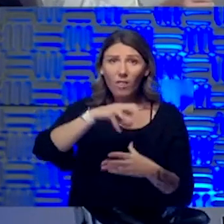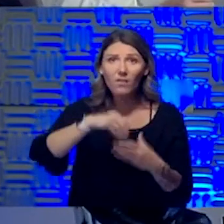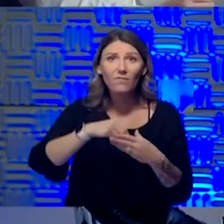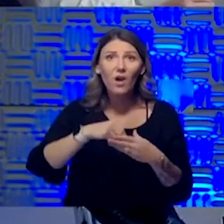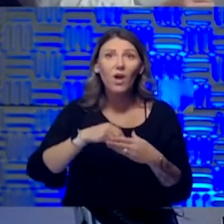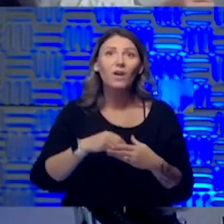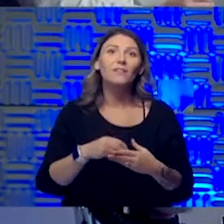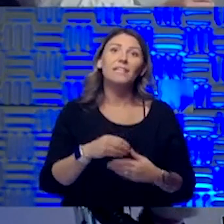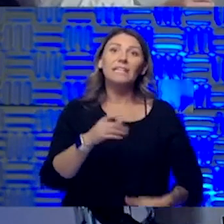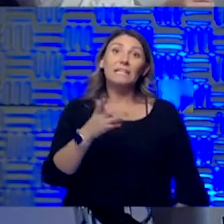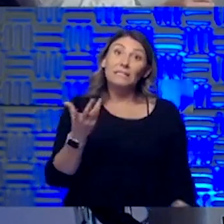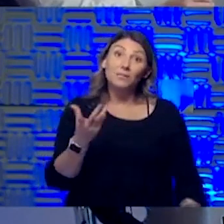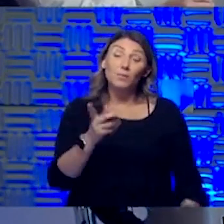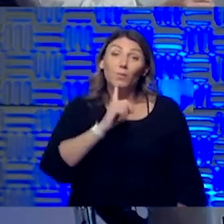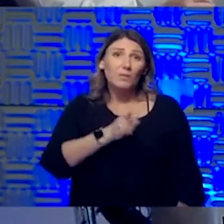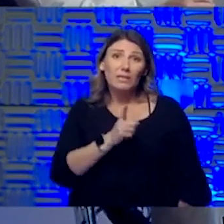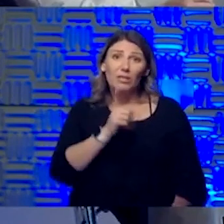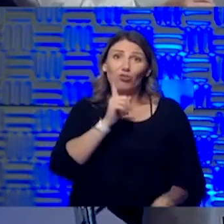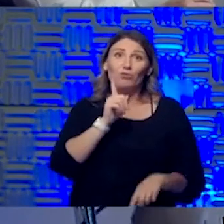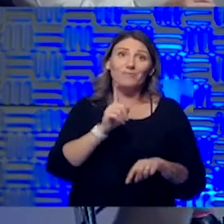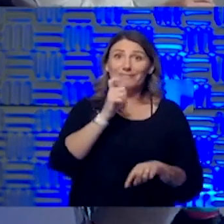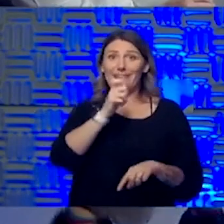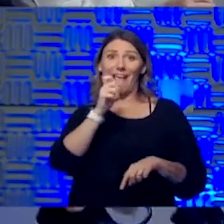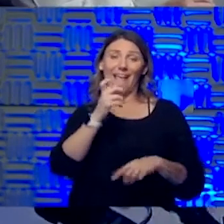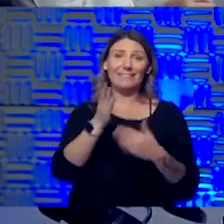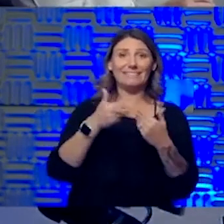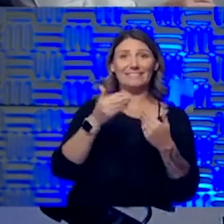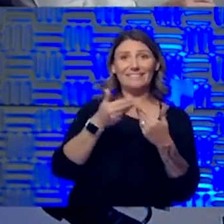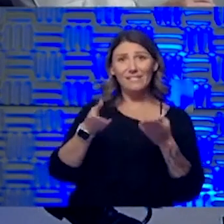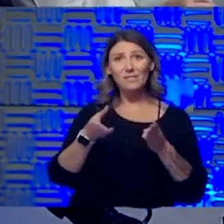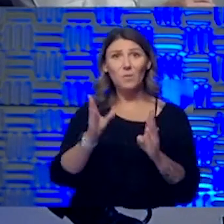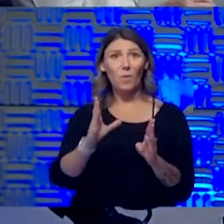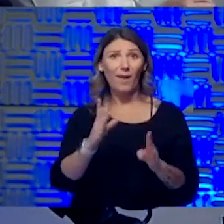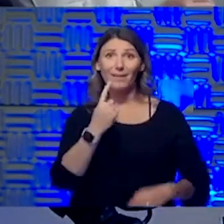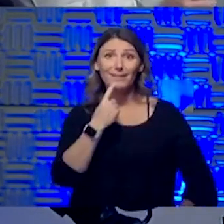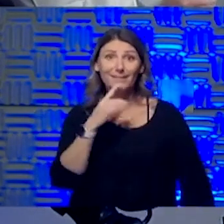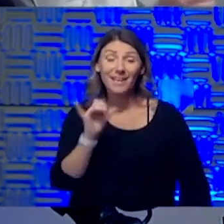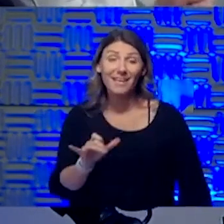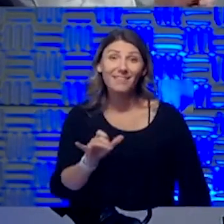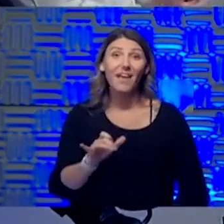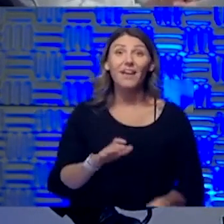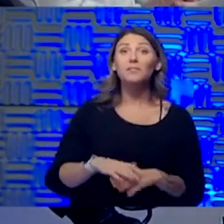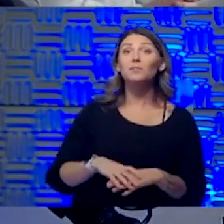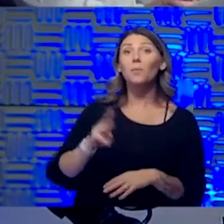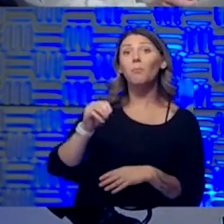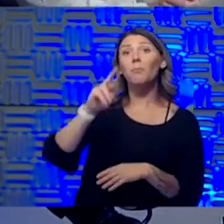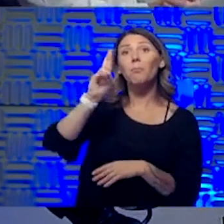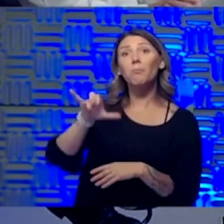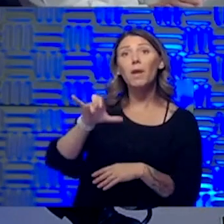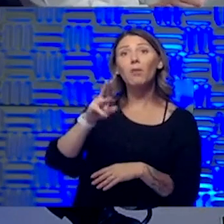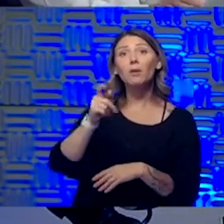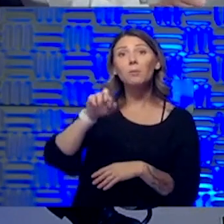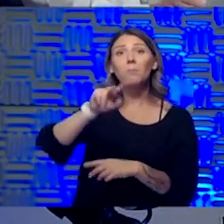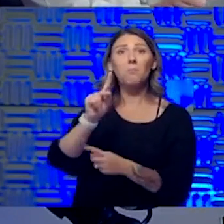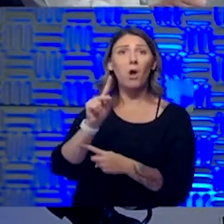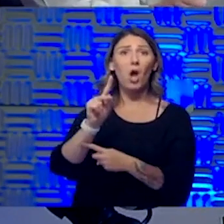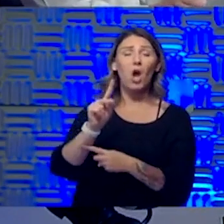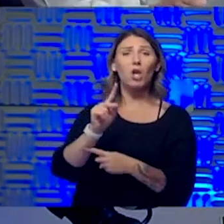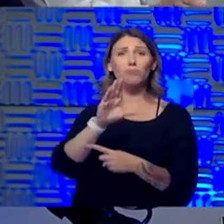sugarcoat that one. It just is what it is. And Mary or Mark, do you guys have young kids? What, what are you thinking about for your families at home?